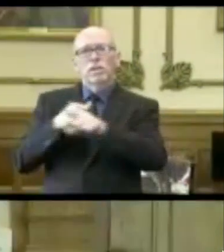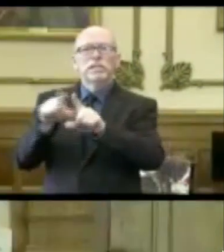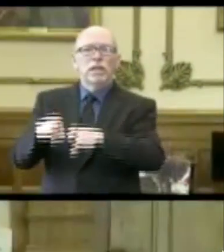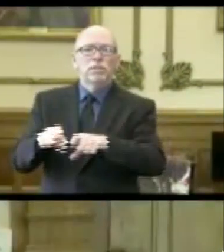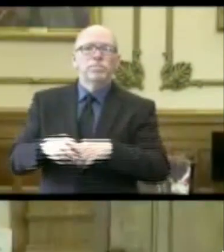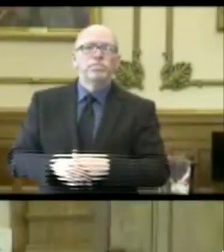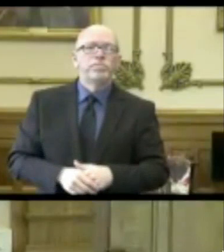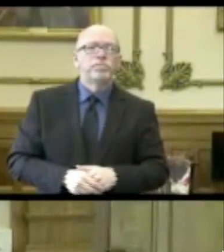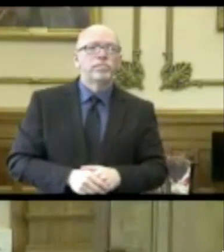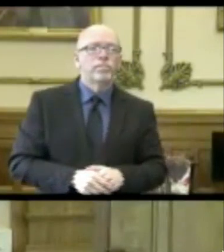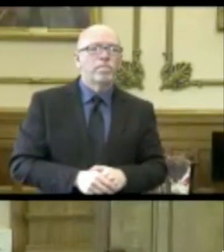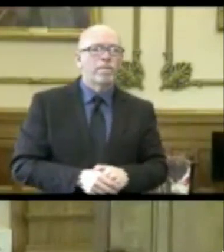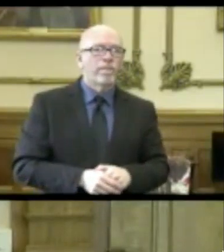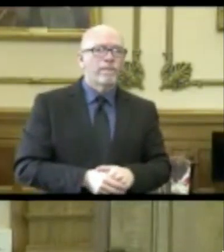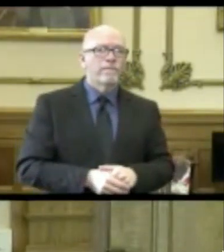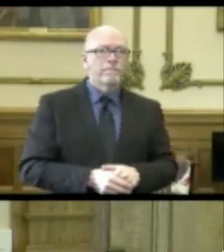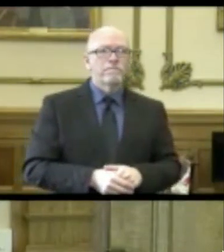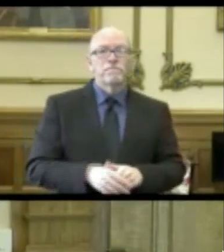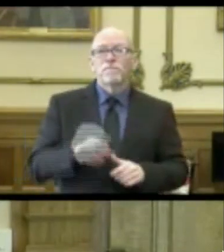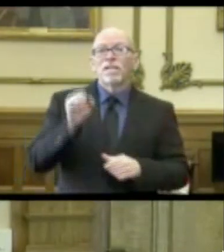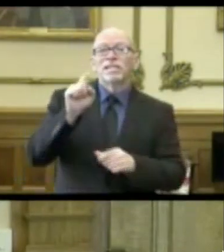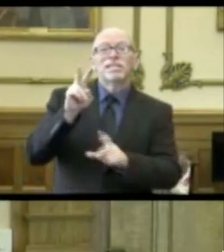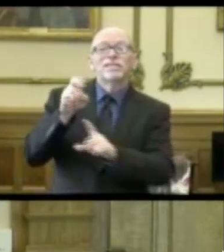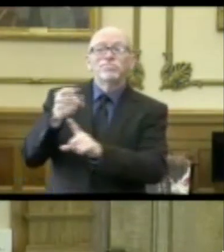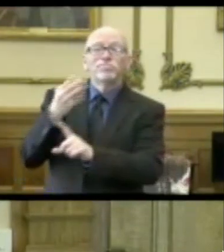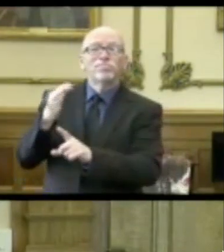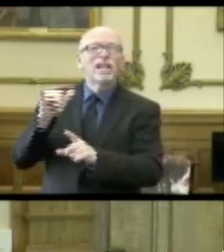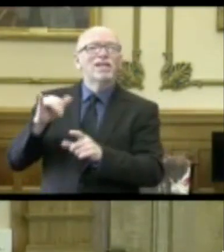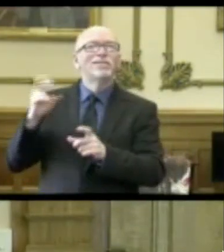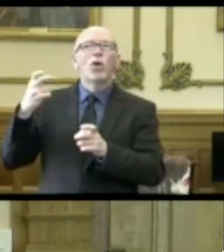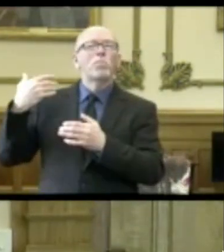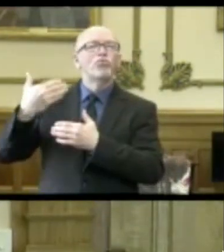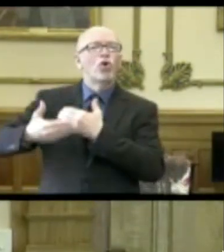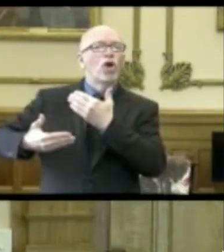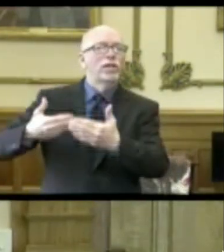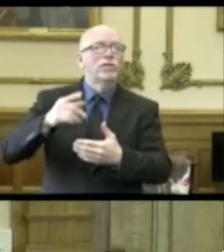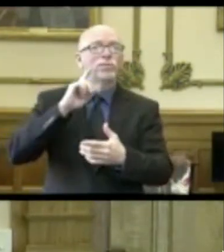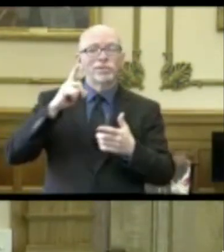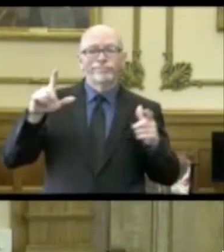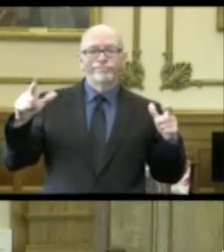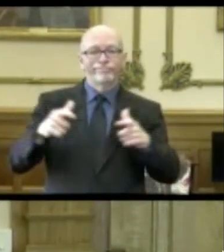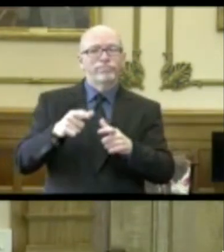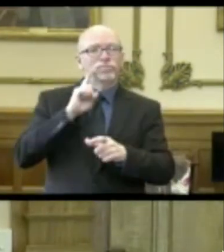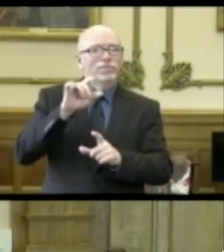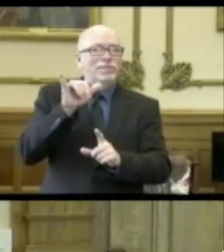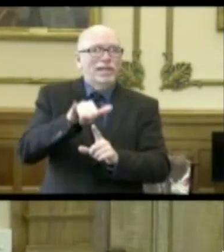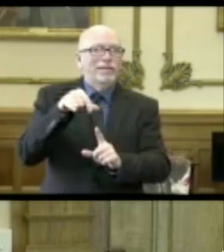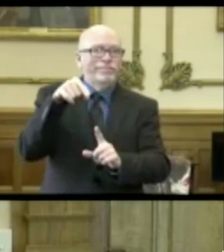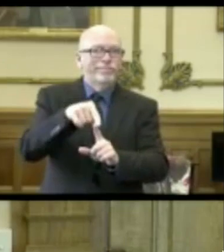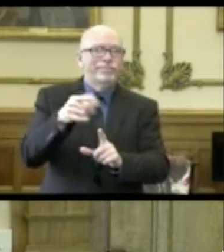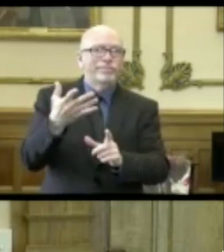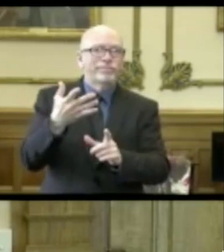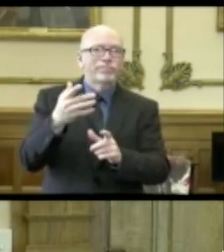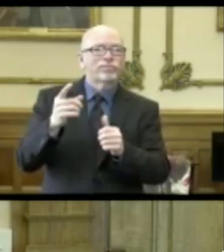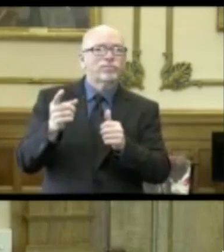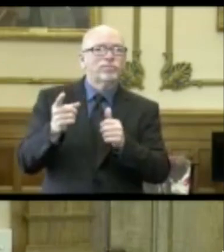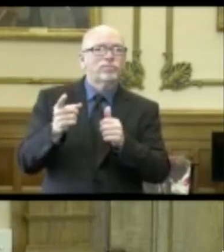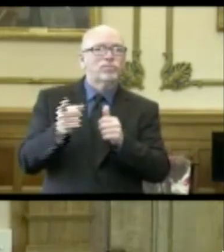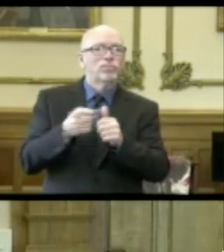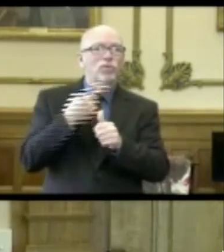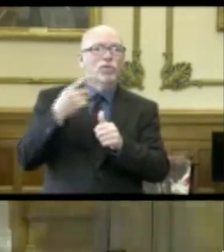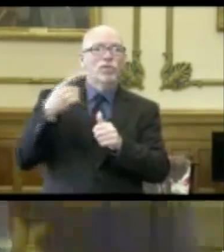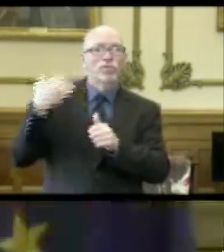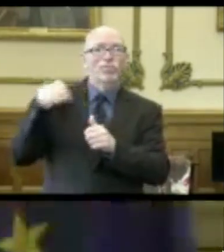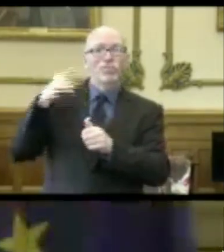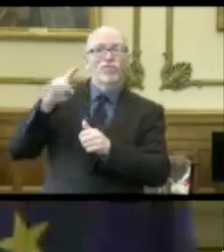Steve, the whole process, just to boil it down. That's part of the, you know, what the first quarter that we were